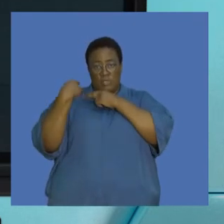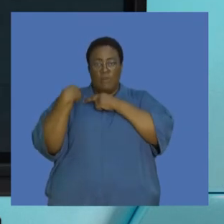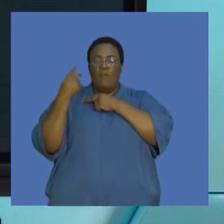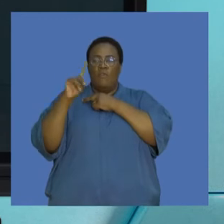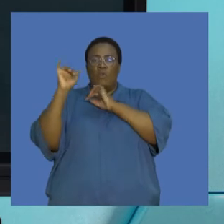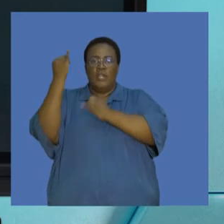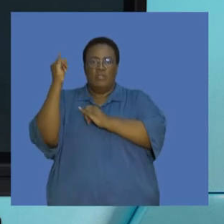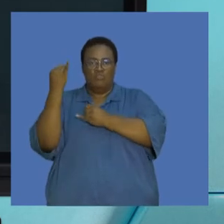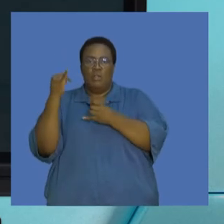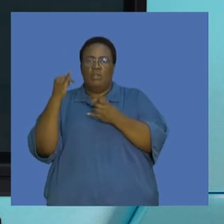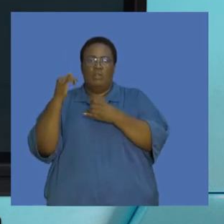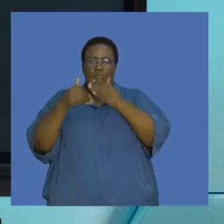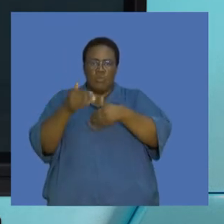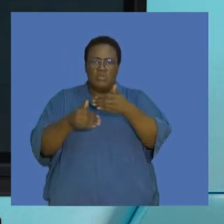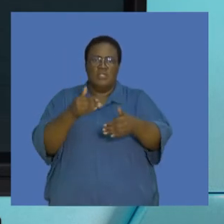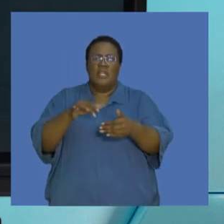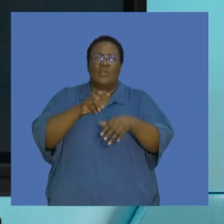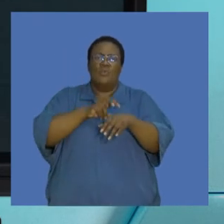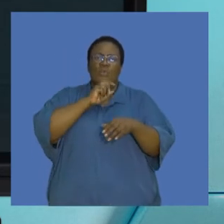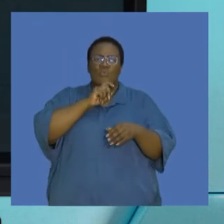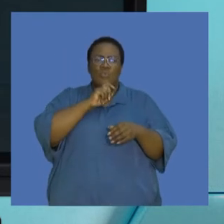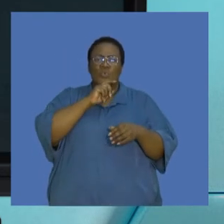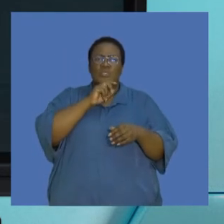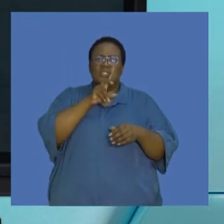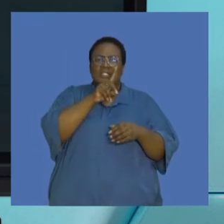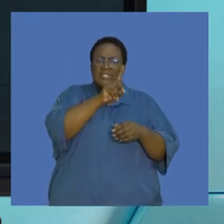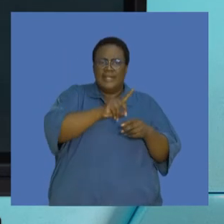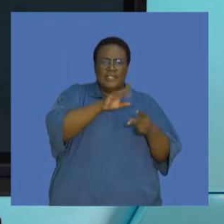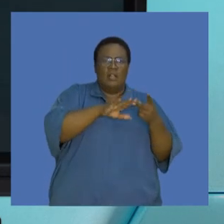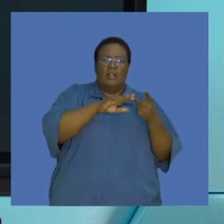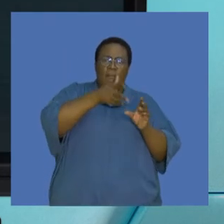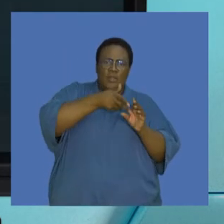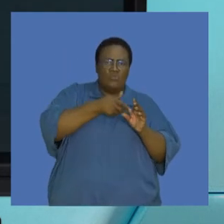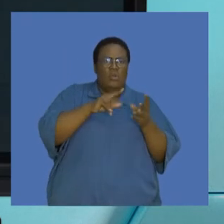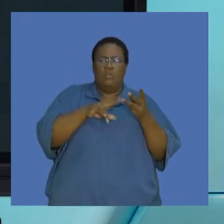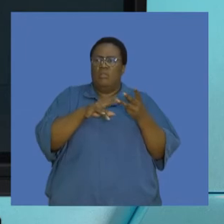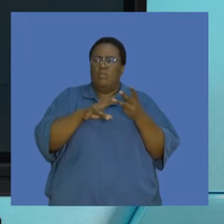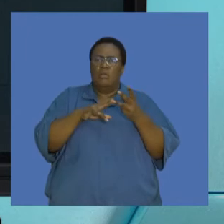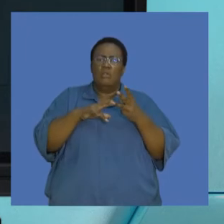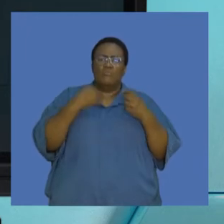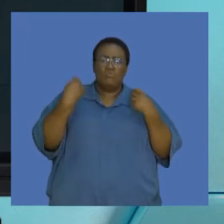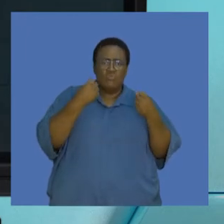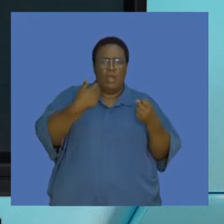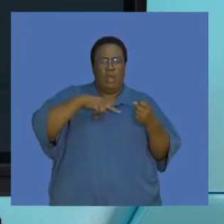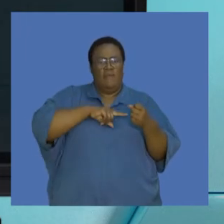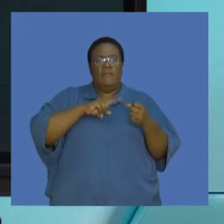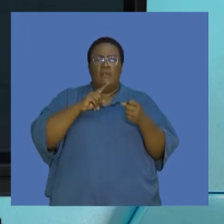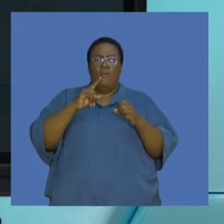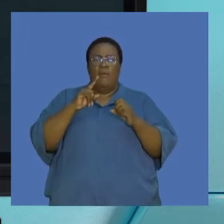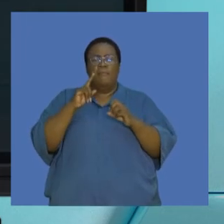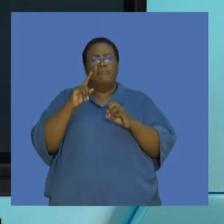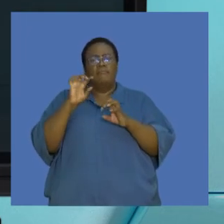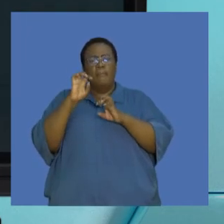responsible for industrial processes. So we use oil, we use diesel and petrol to drive our machines, and so these